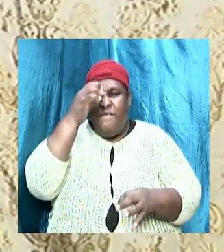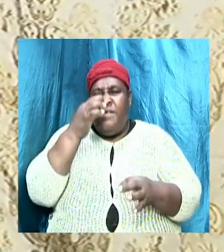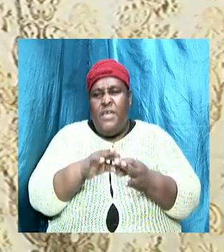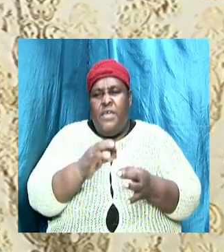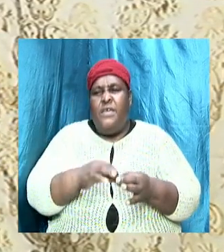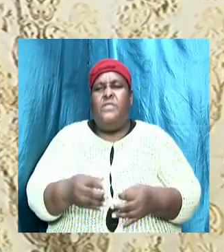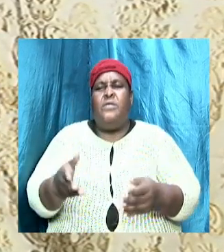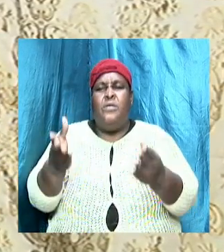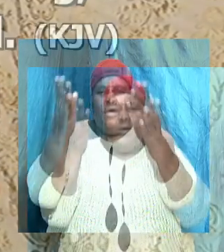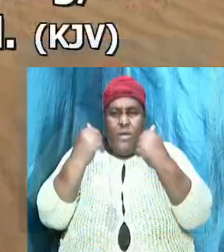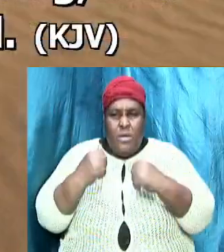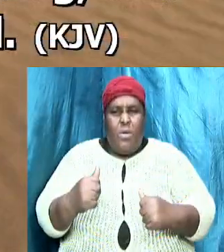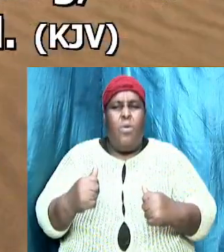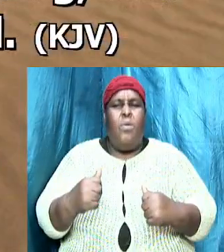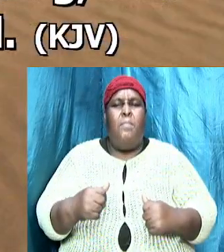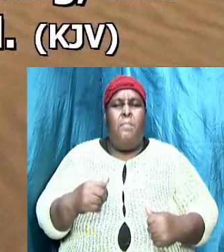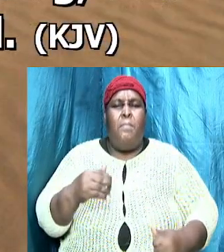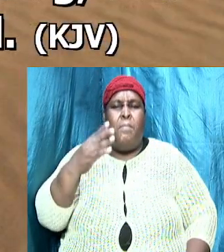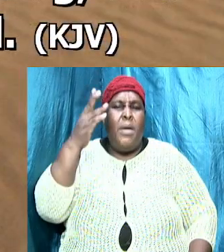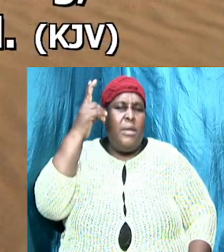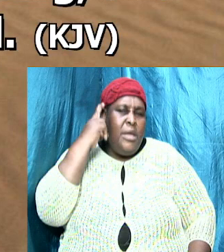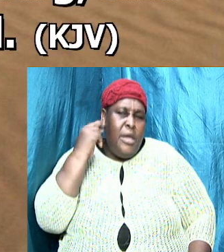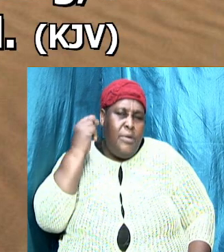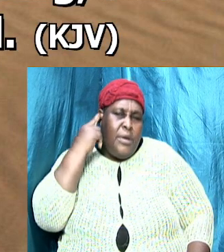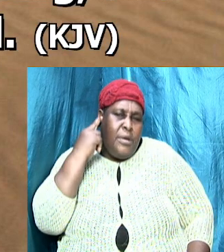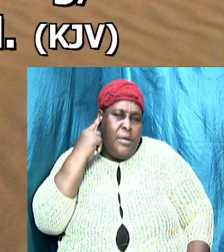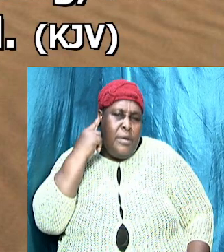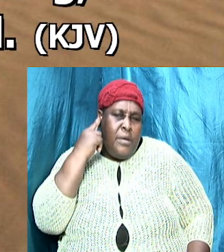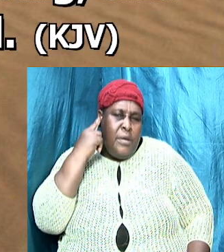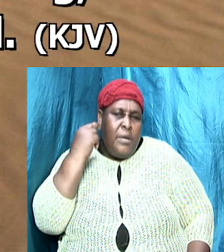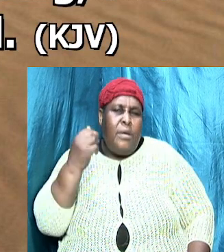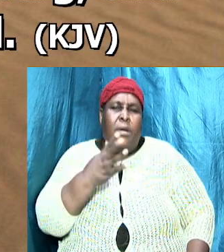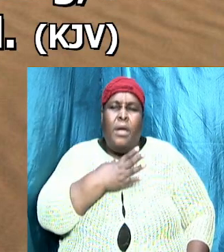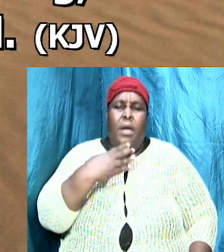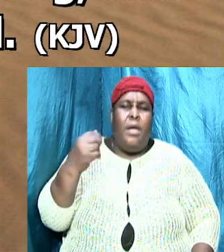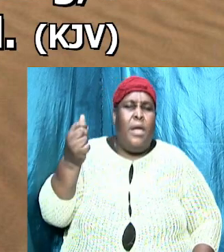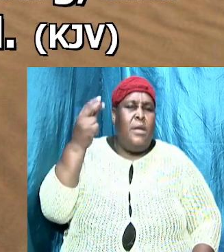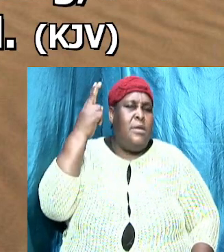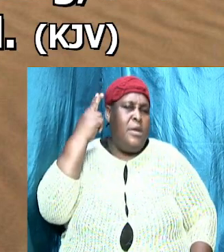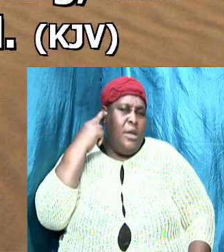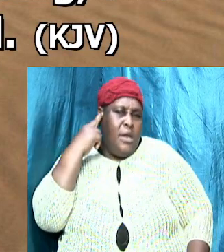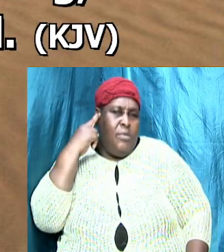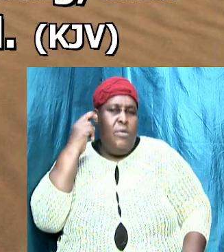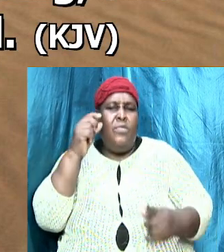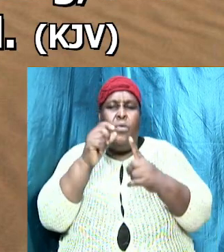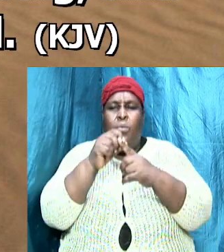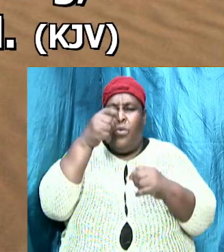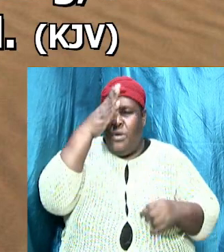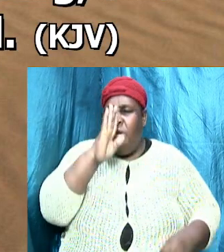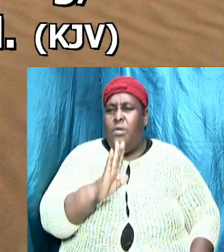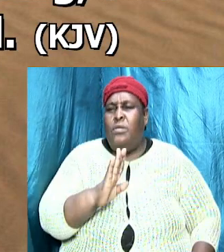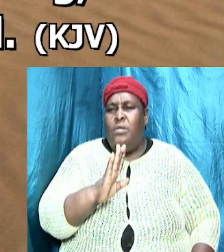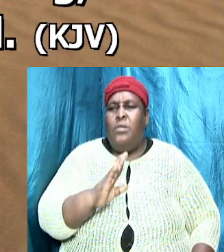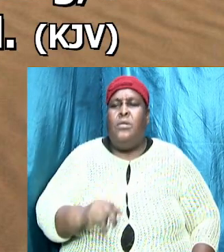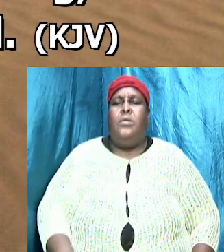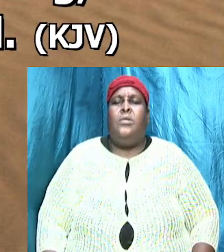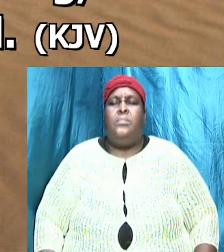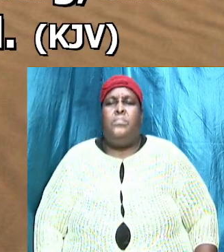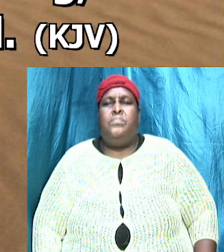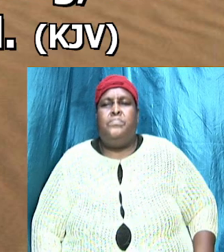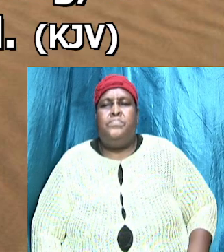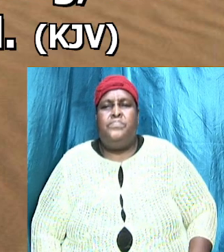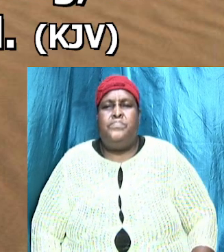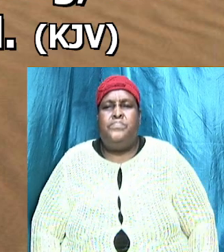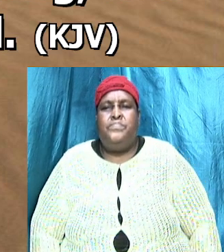faith comes by hearing. Hallelujah. And hearing by the Word